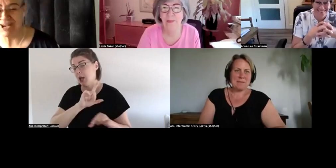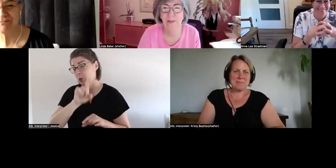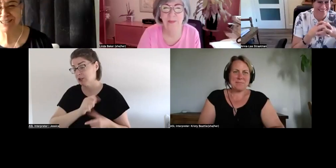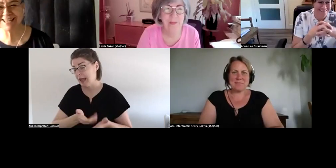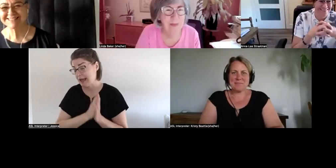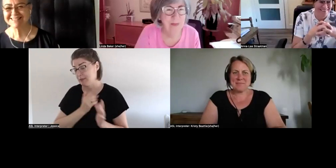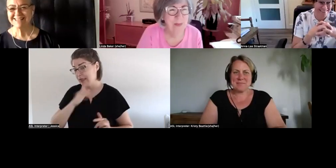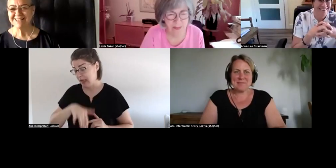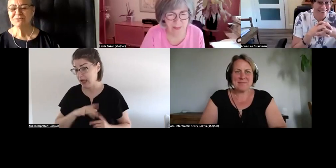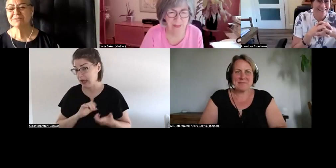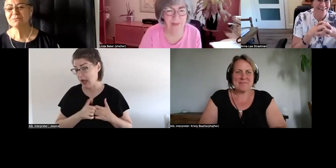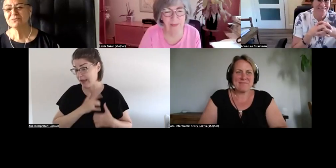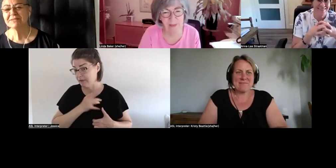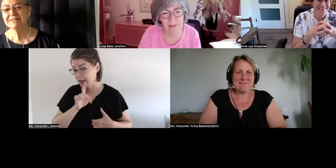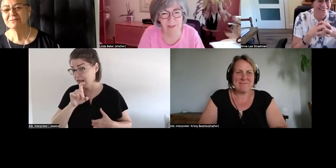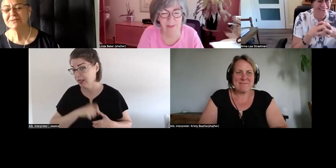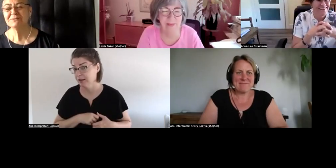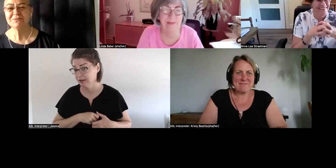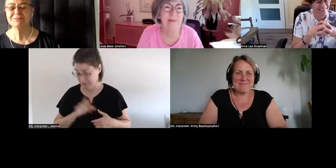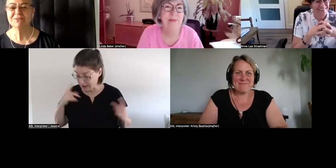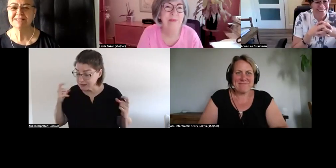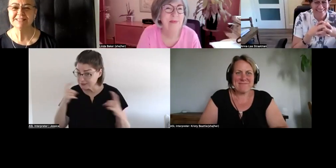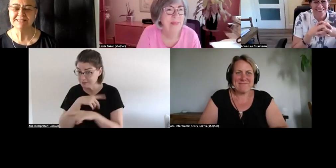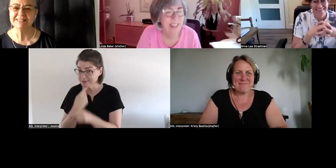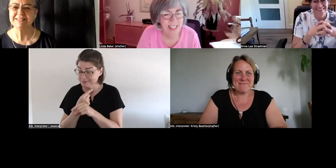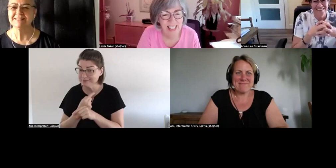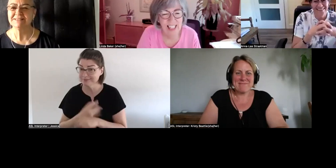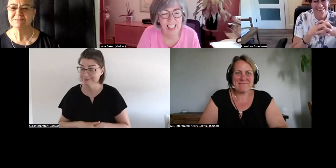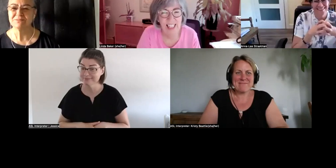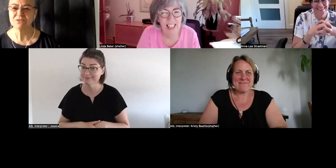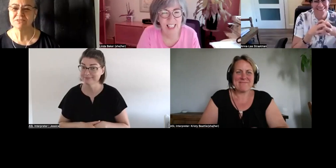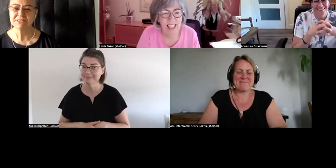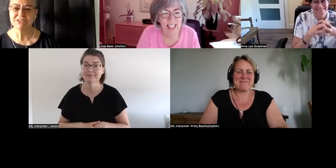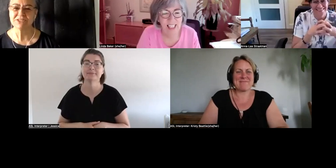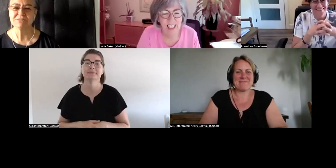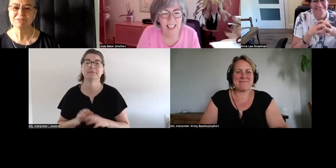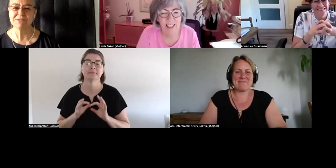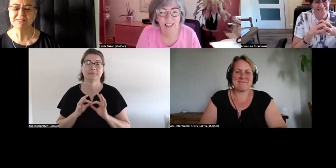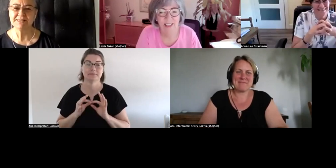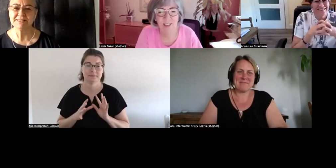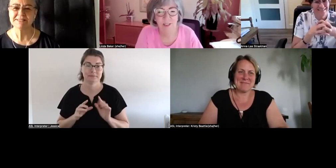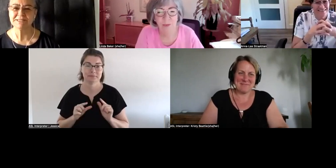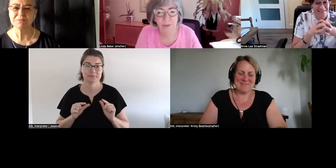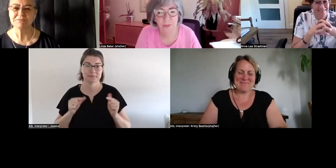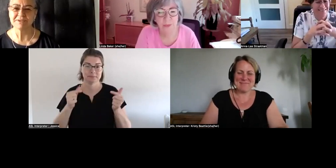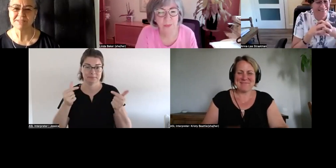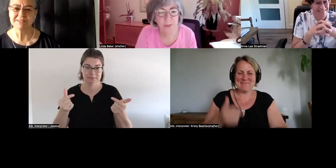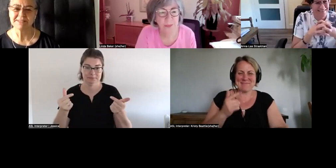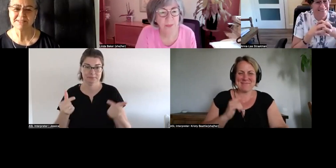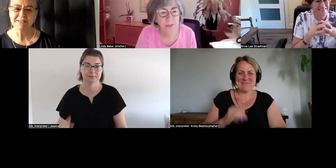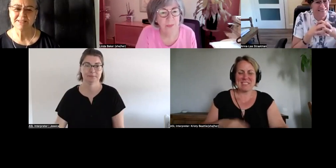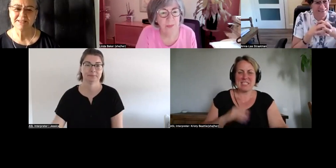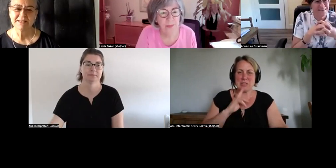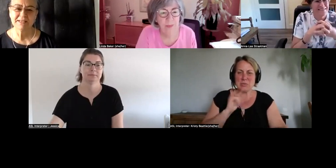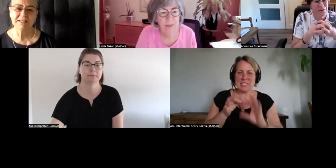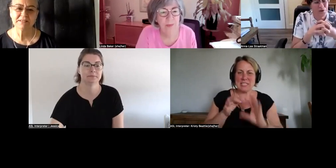it's complex when when when when really um relationships we need to simplify it